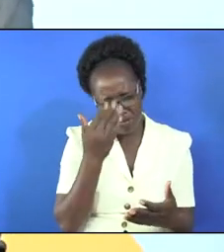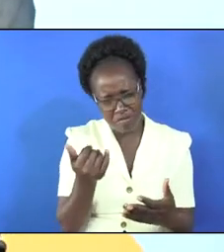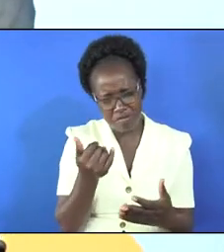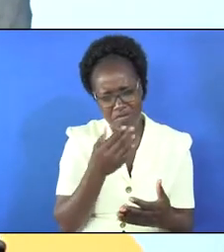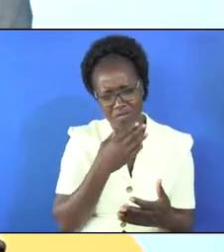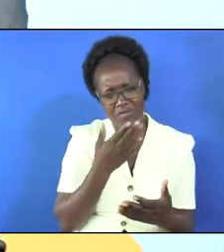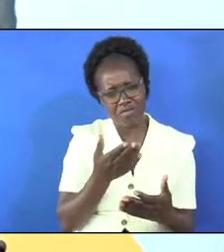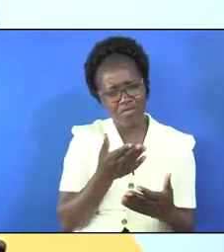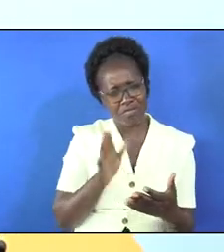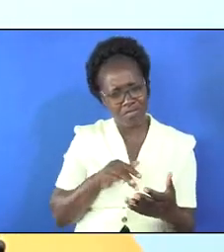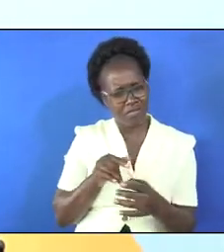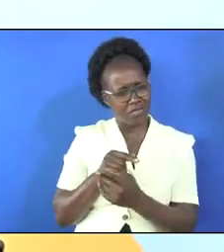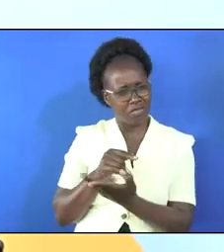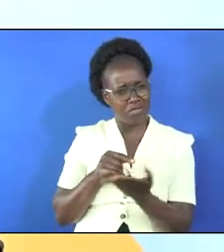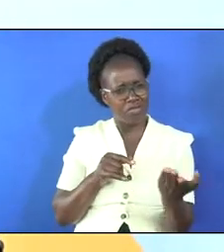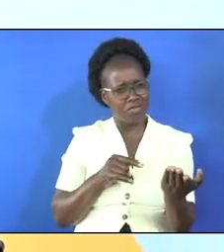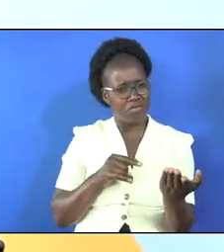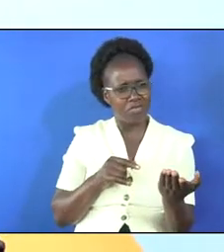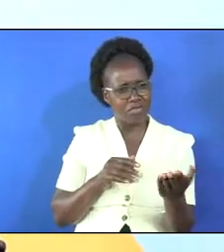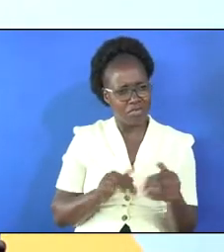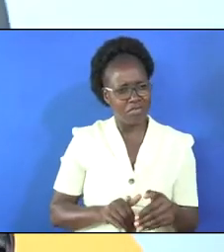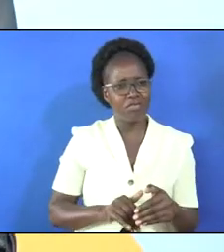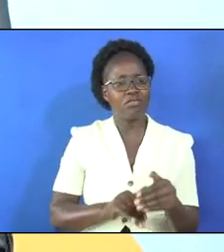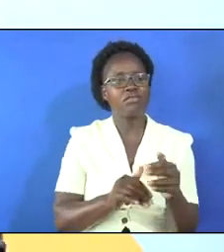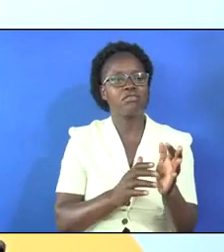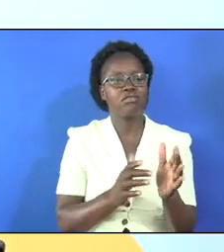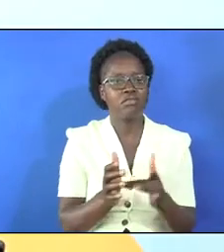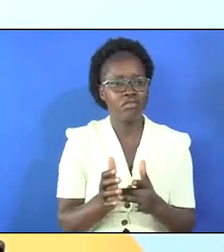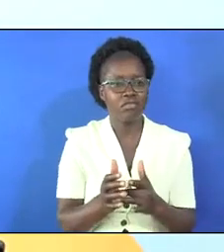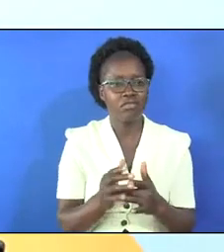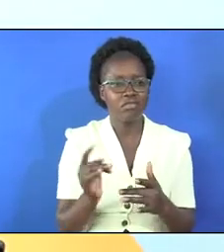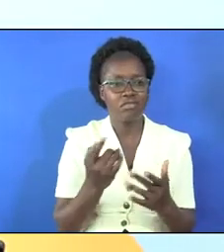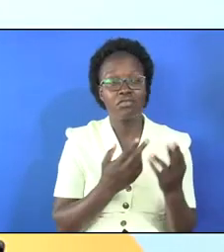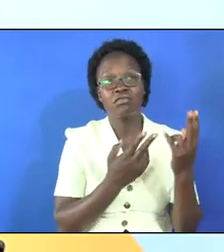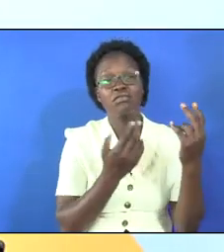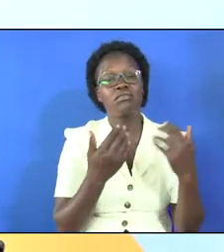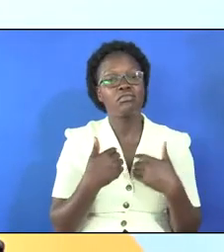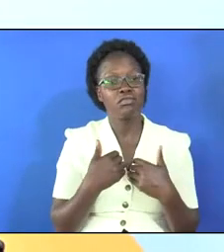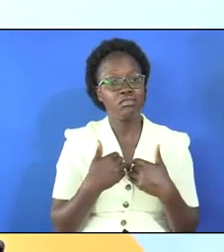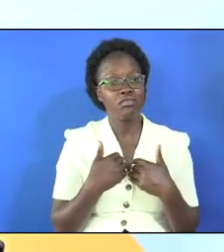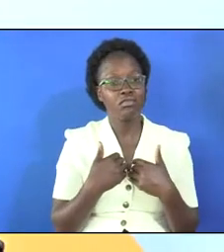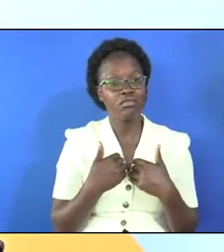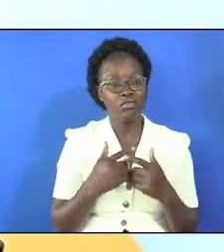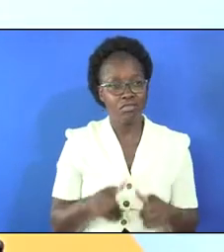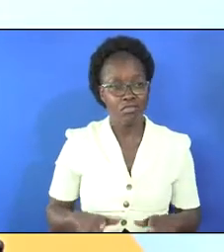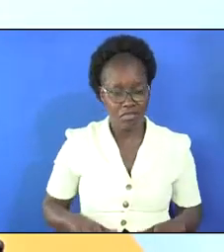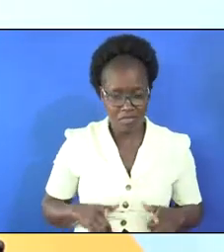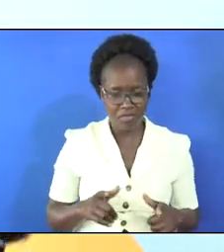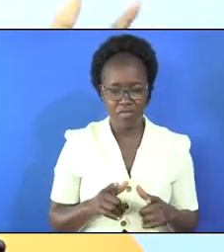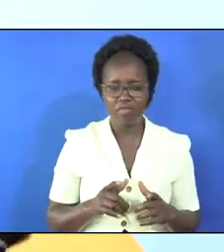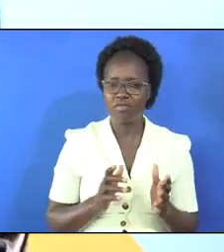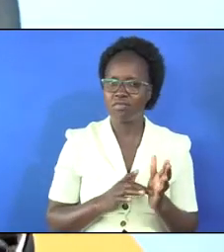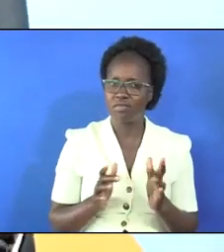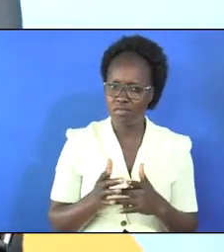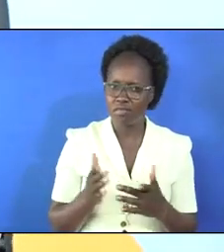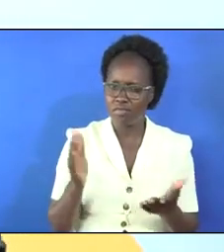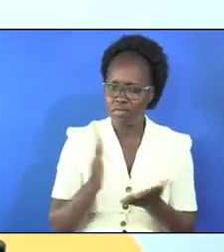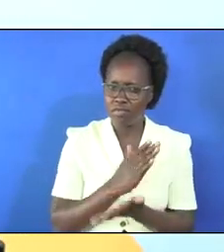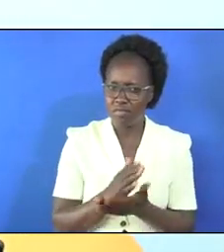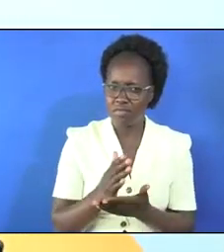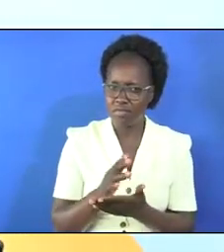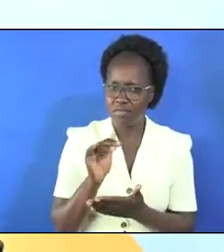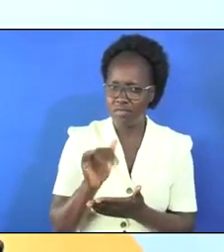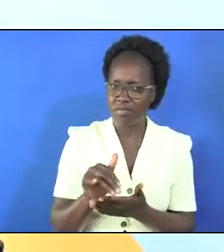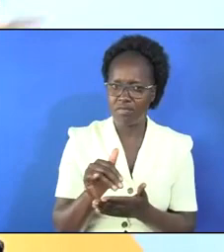this bunch of women who have been following jesus the only hope they had in this life and the bible confirms